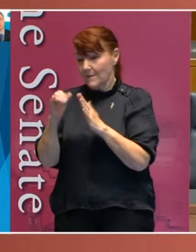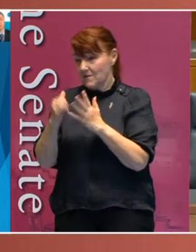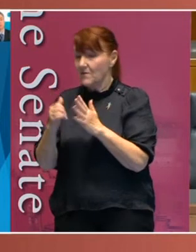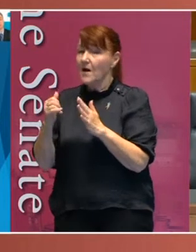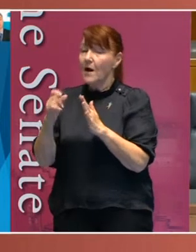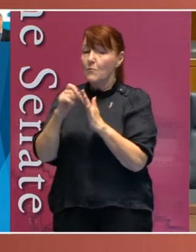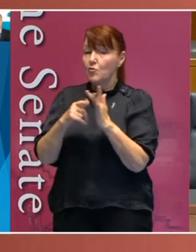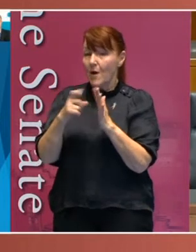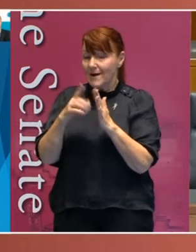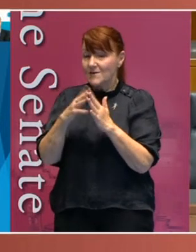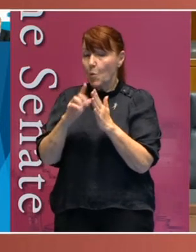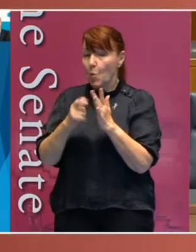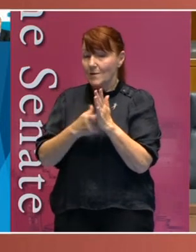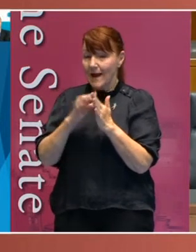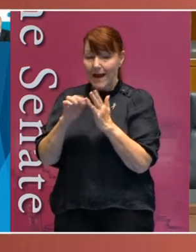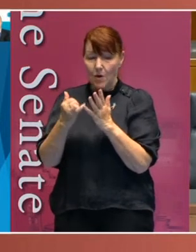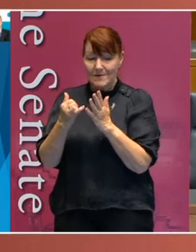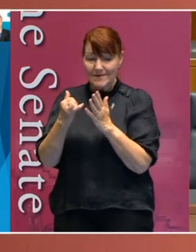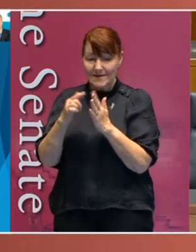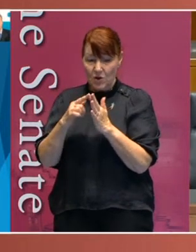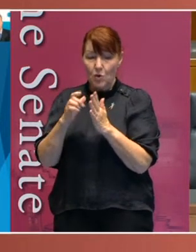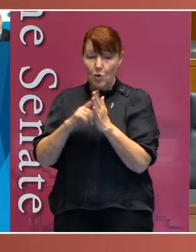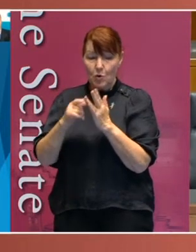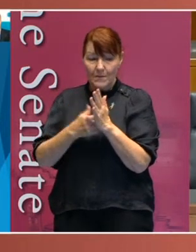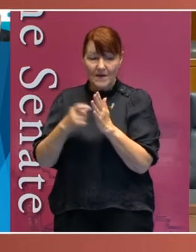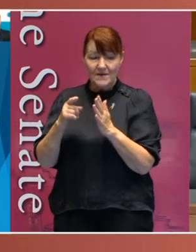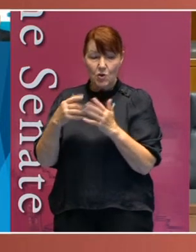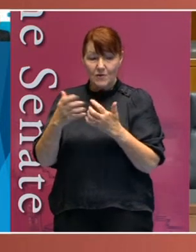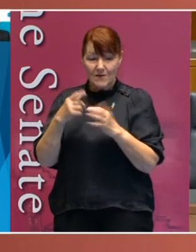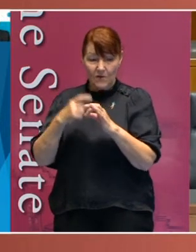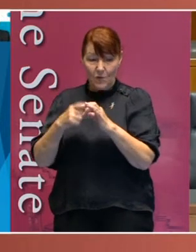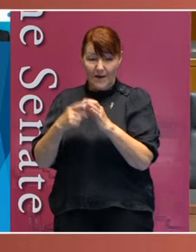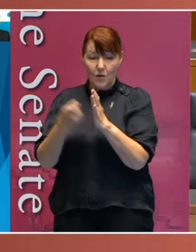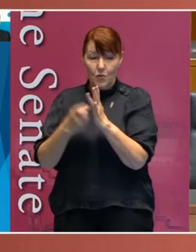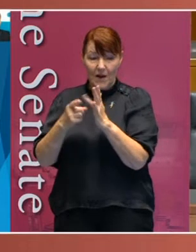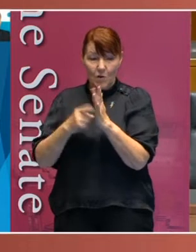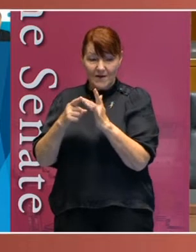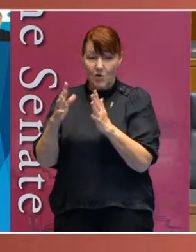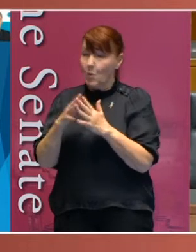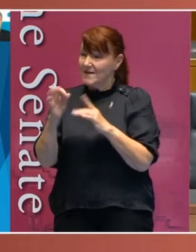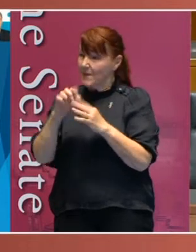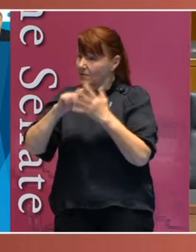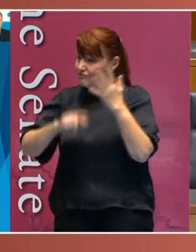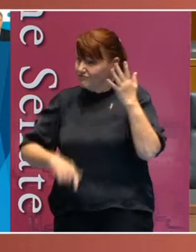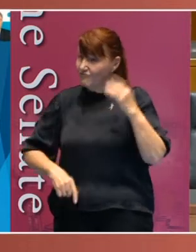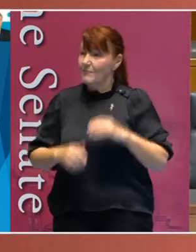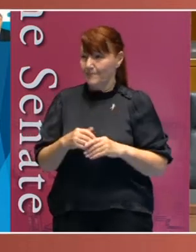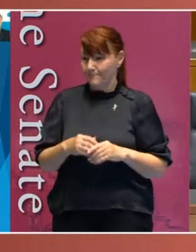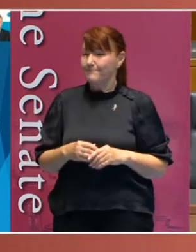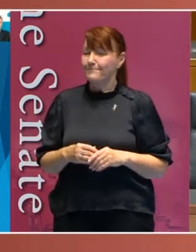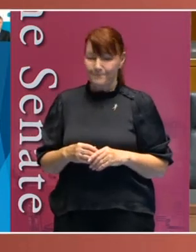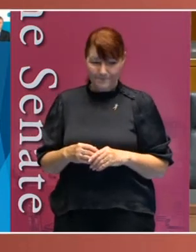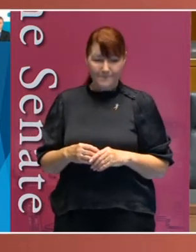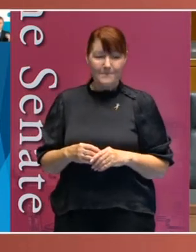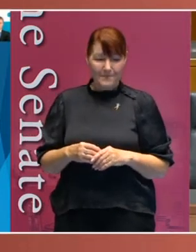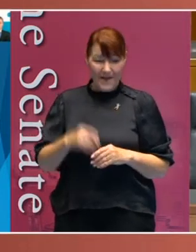PricewaterhouseCoopers, University of Queensland, Rio Tinto, Westpac and the Woolworths Group. And